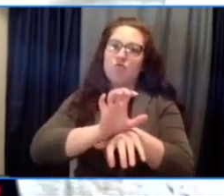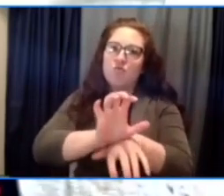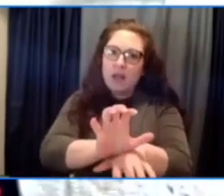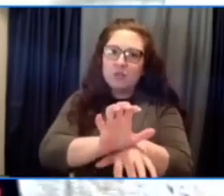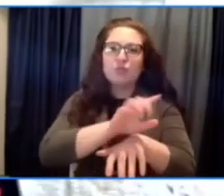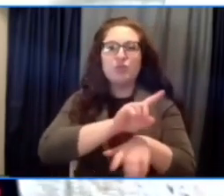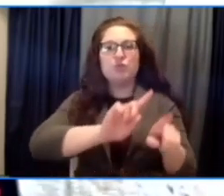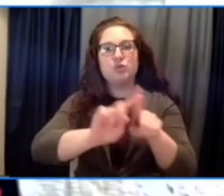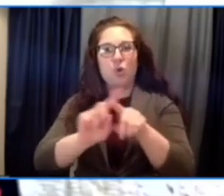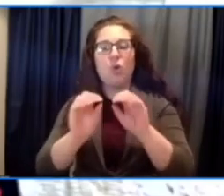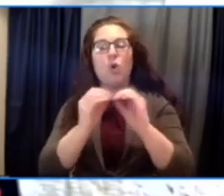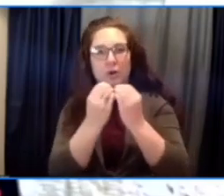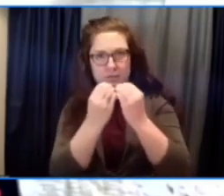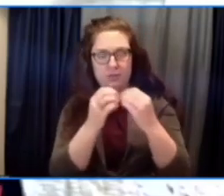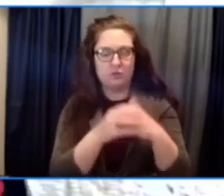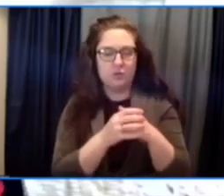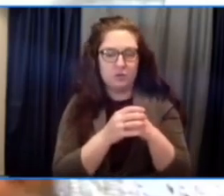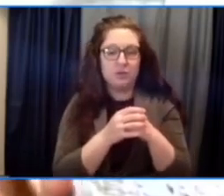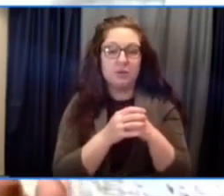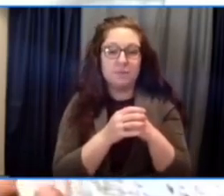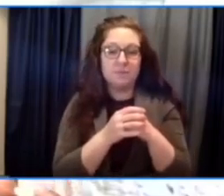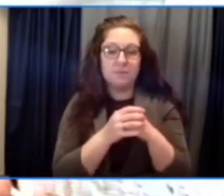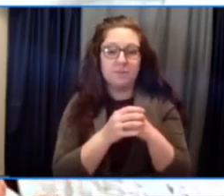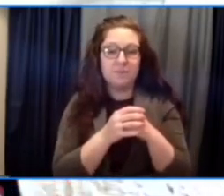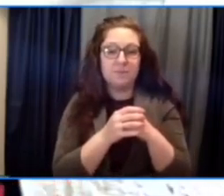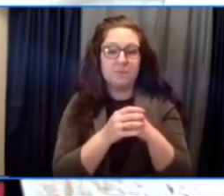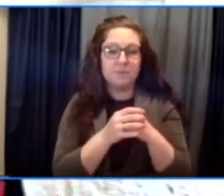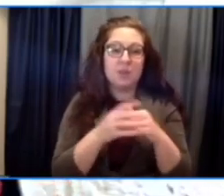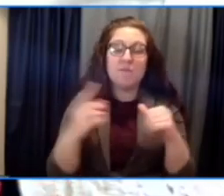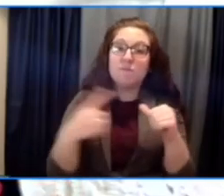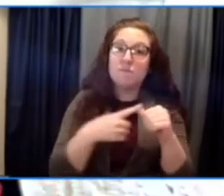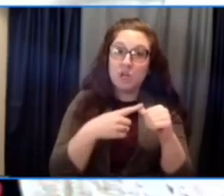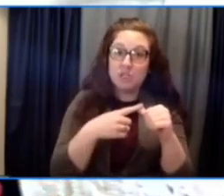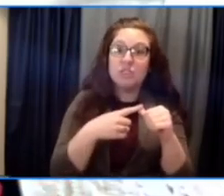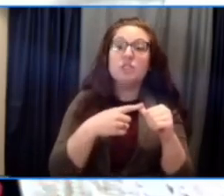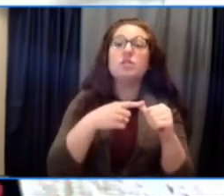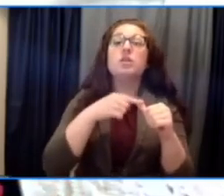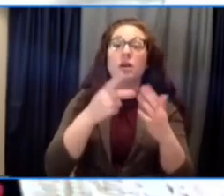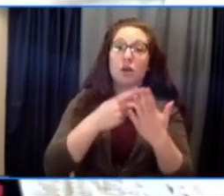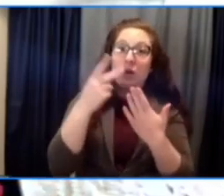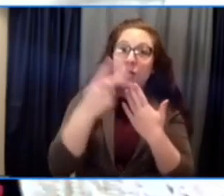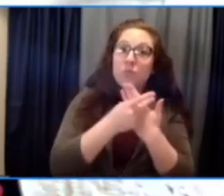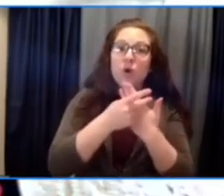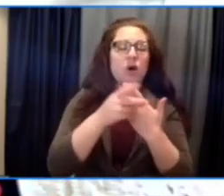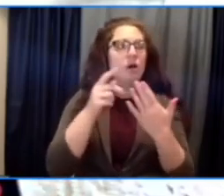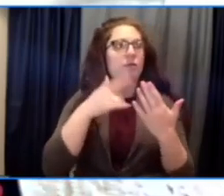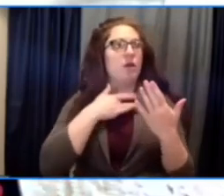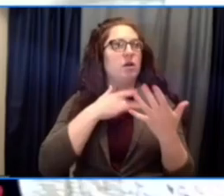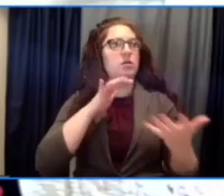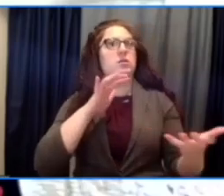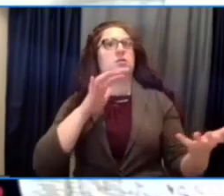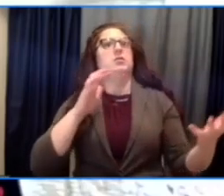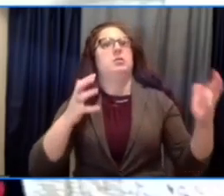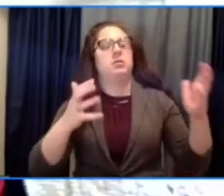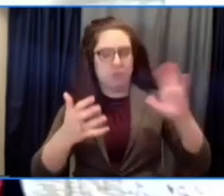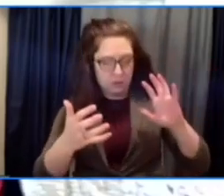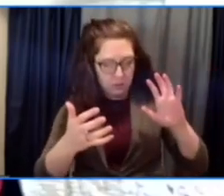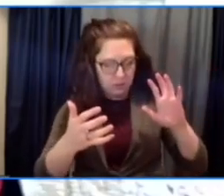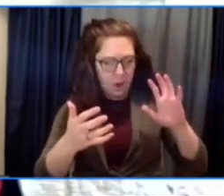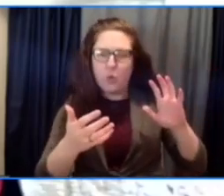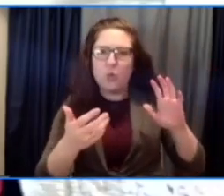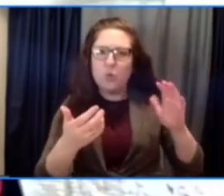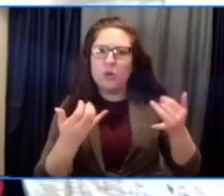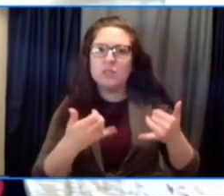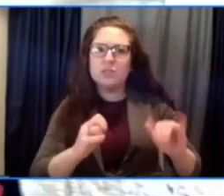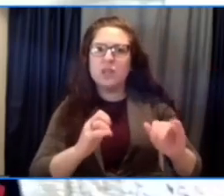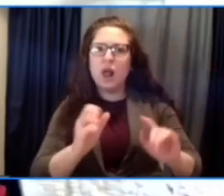their entire electoral program was turned on its head, forcing groups to prove to donors that they could still be impactful, despite